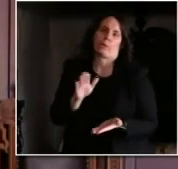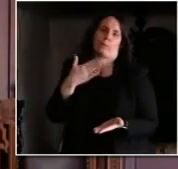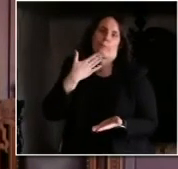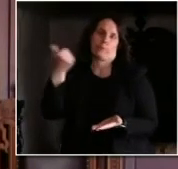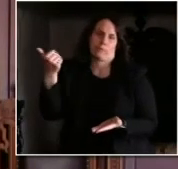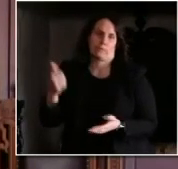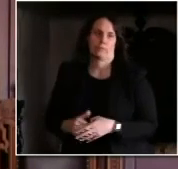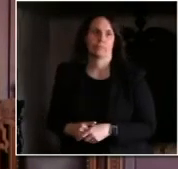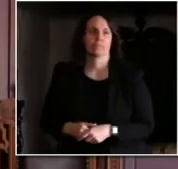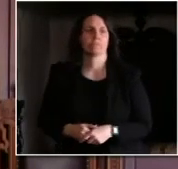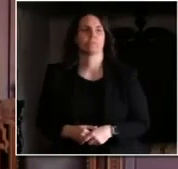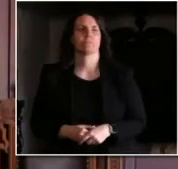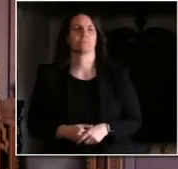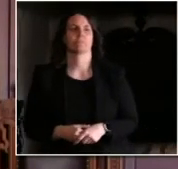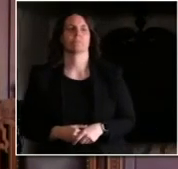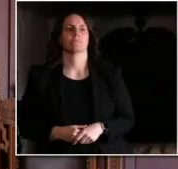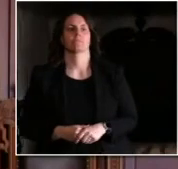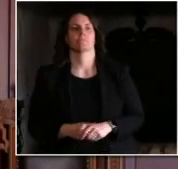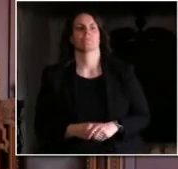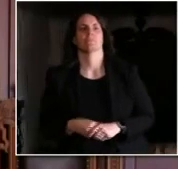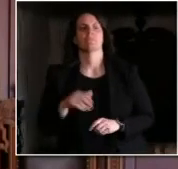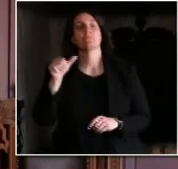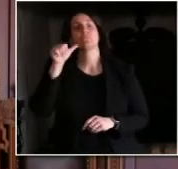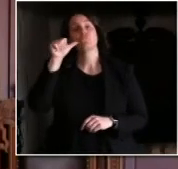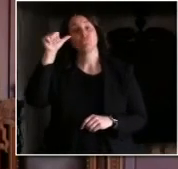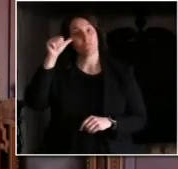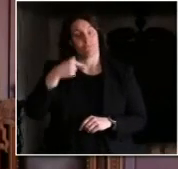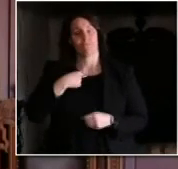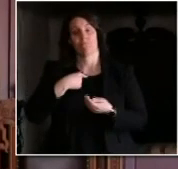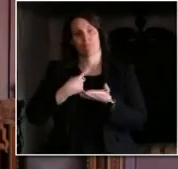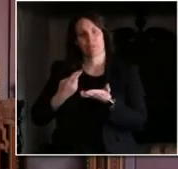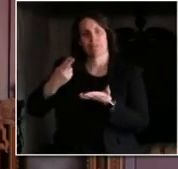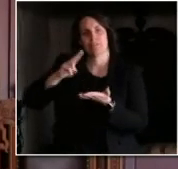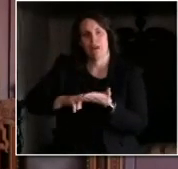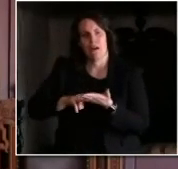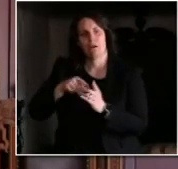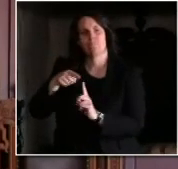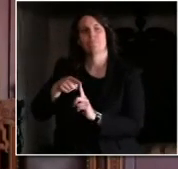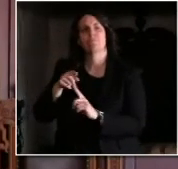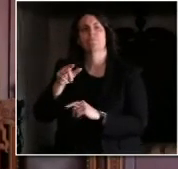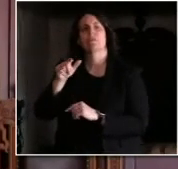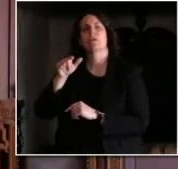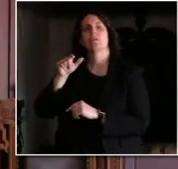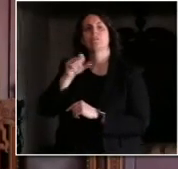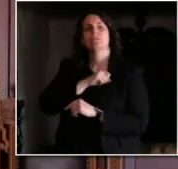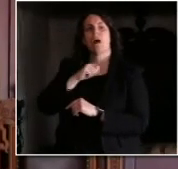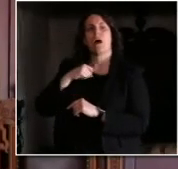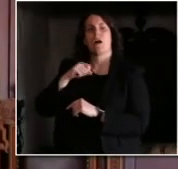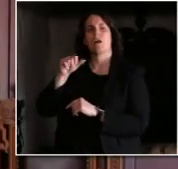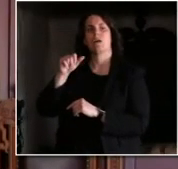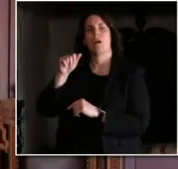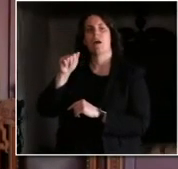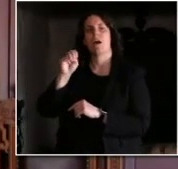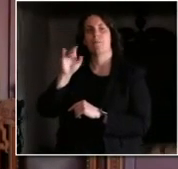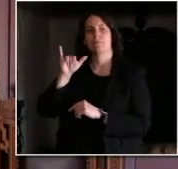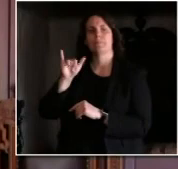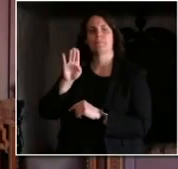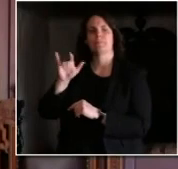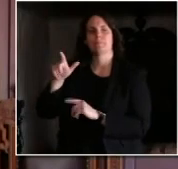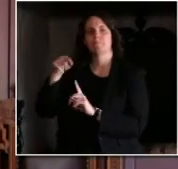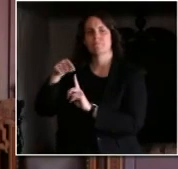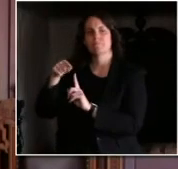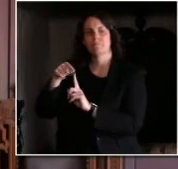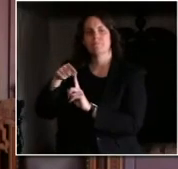yesterday in the Senate and the Assembly signed off on the days before, there's some specifics